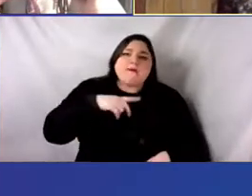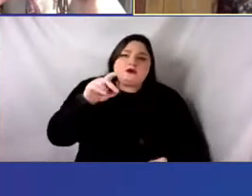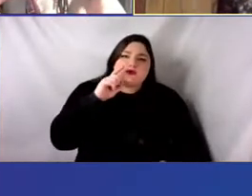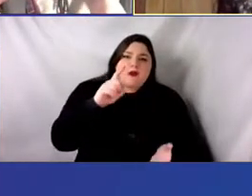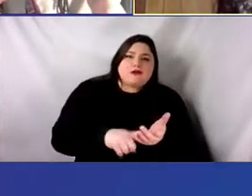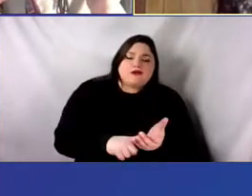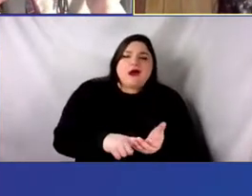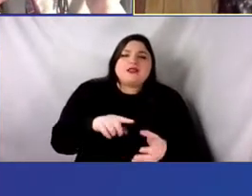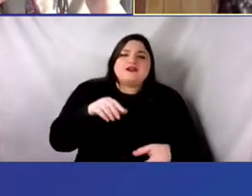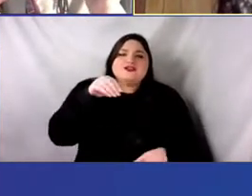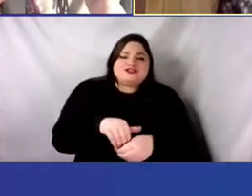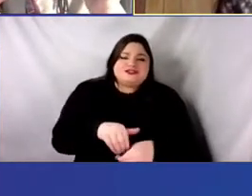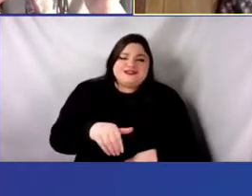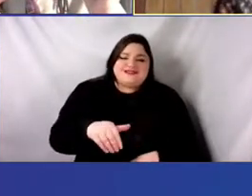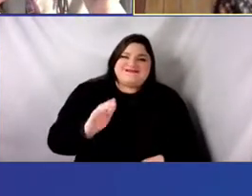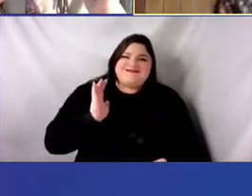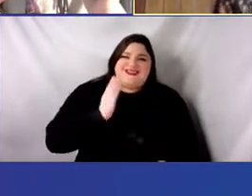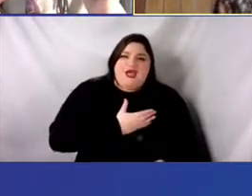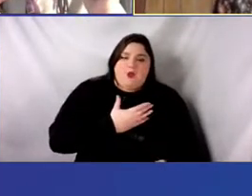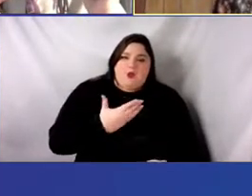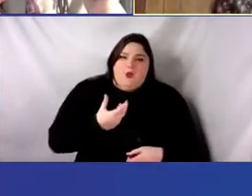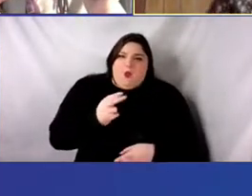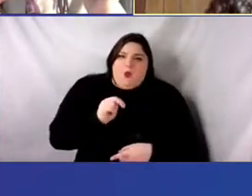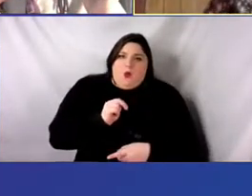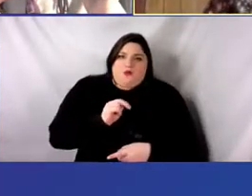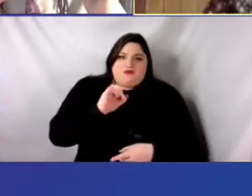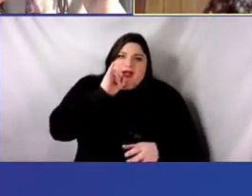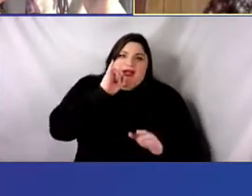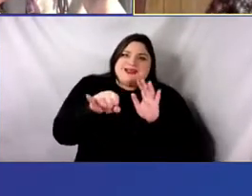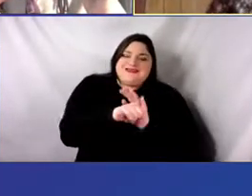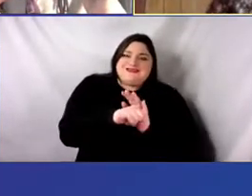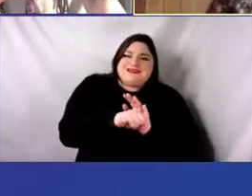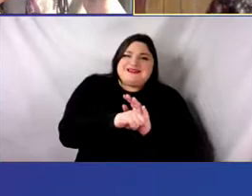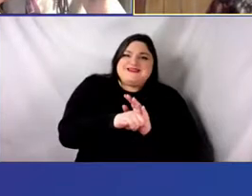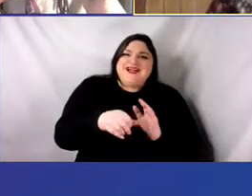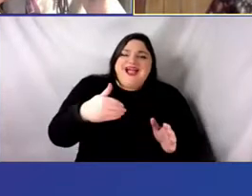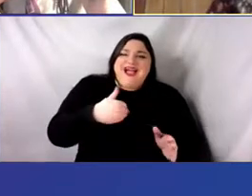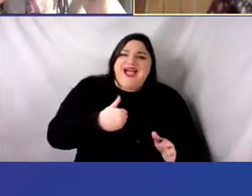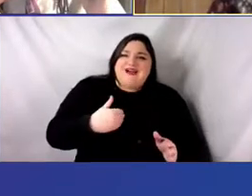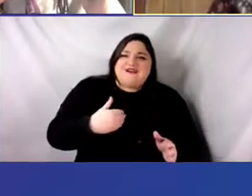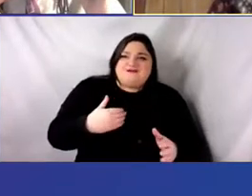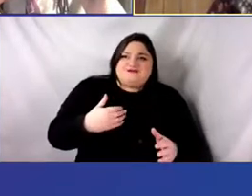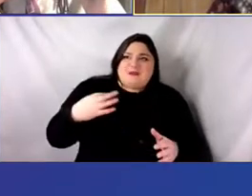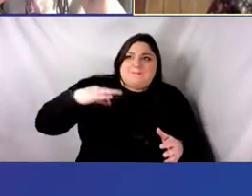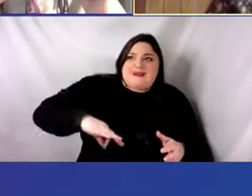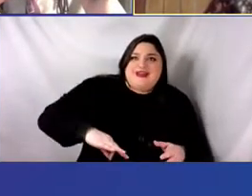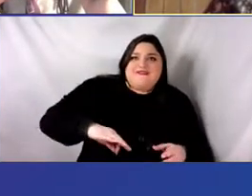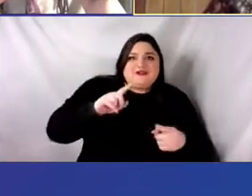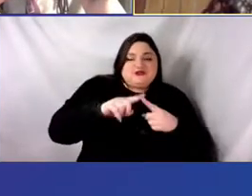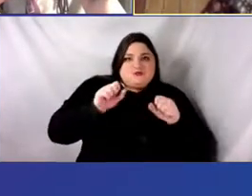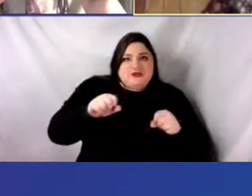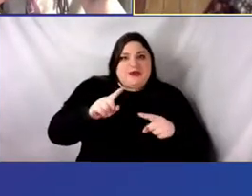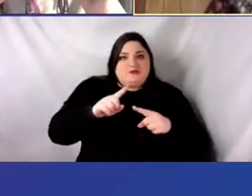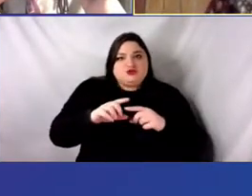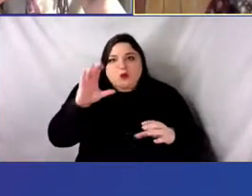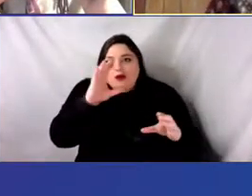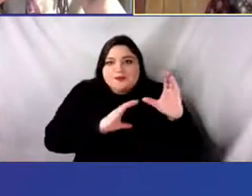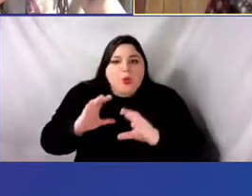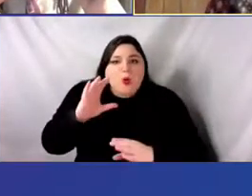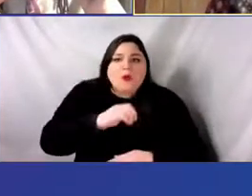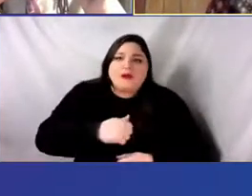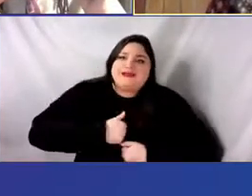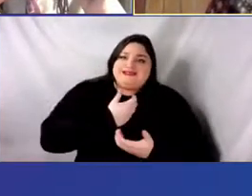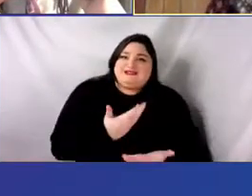process and share that publicly, but oftentimes it feels like for folks with marginalized backgrounds that can be like